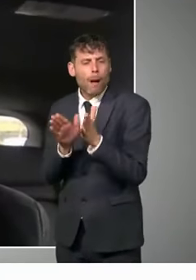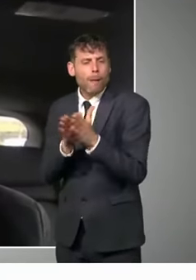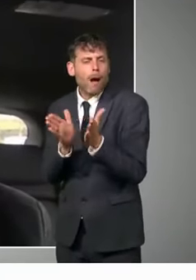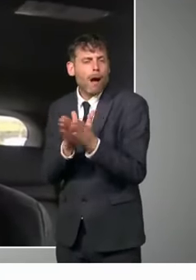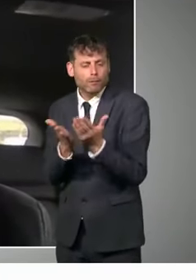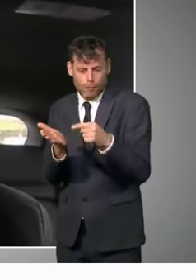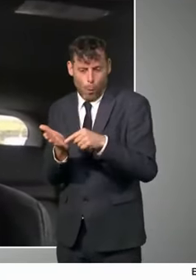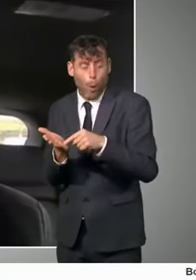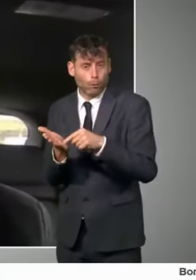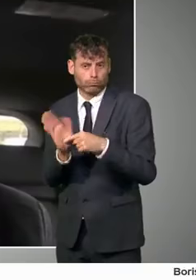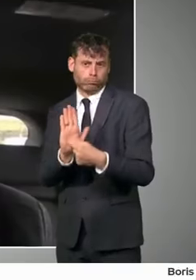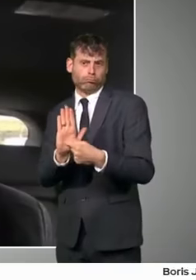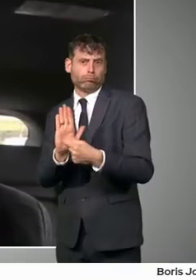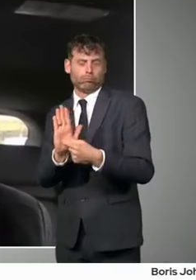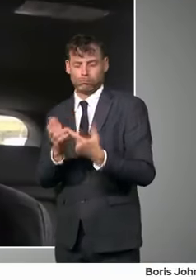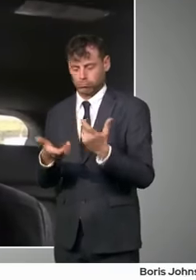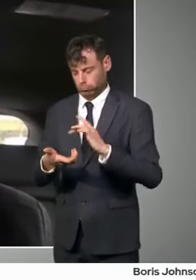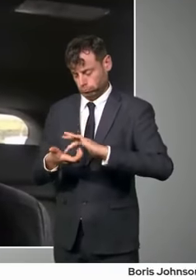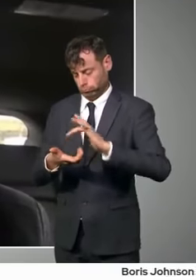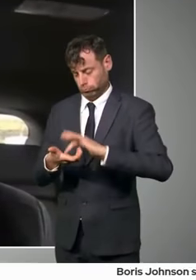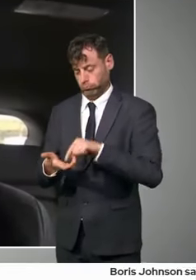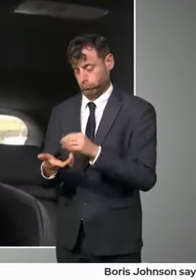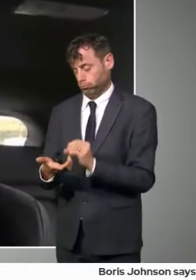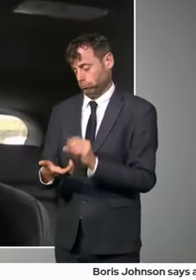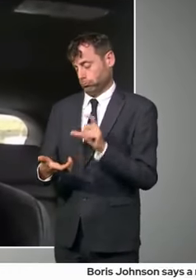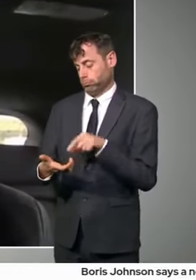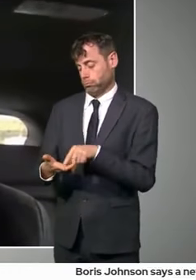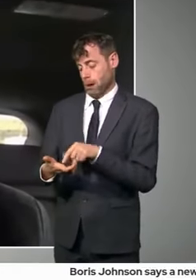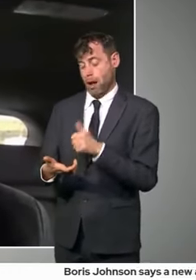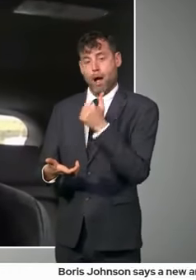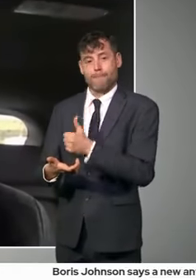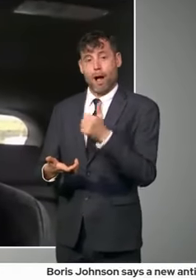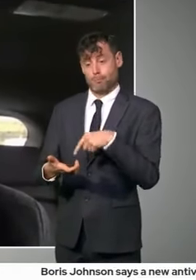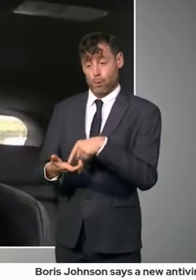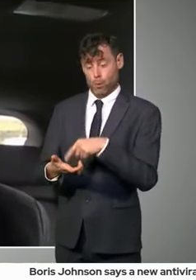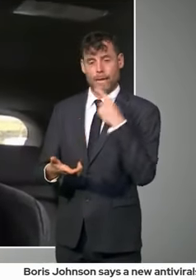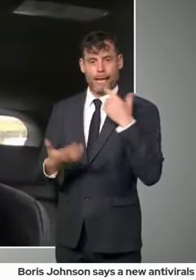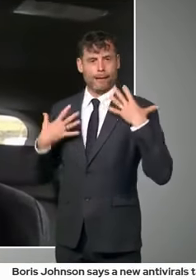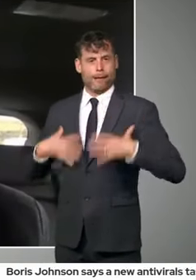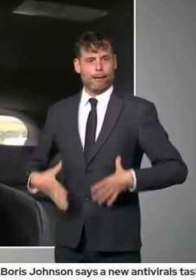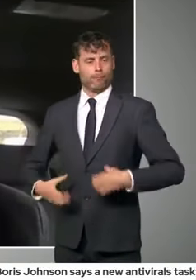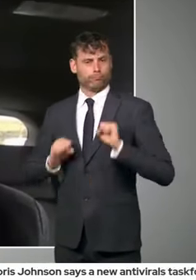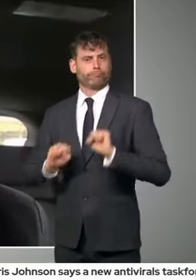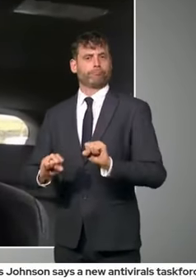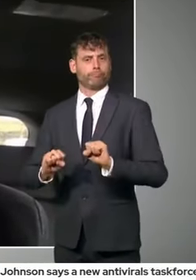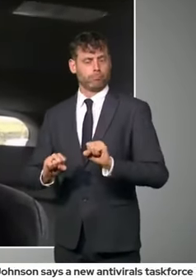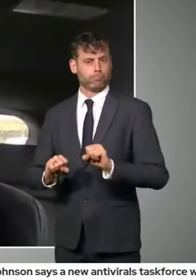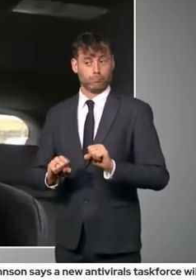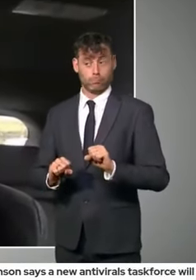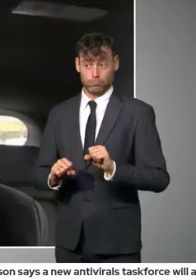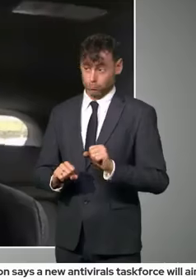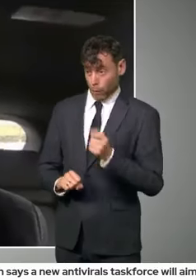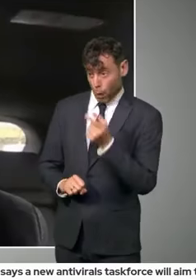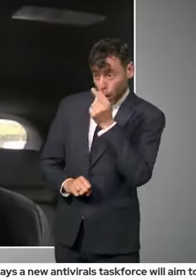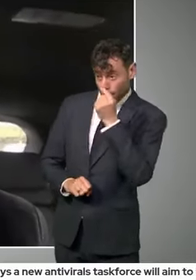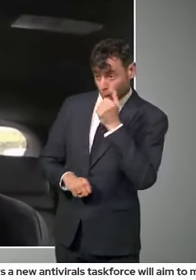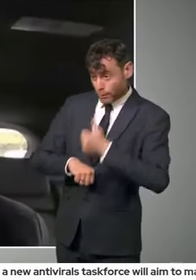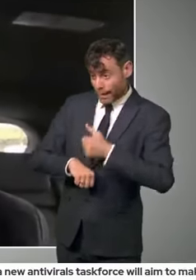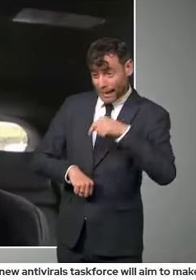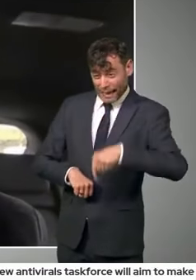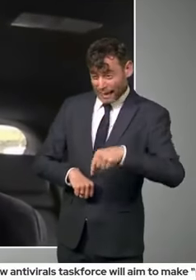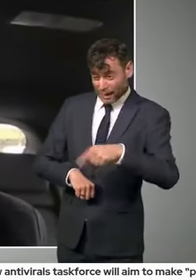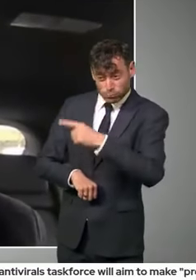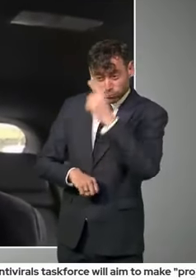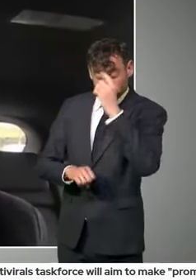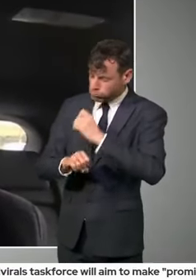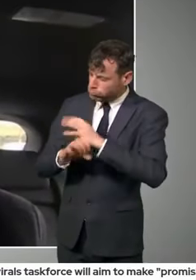some sort of Covid authentication. And in terms of the football, please, can we assume that, do you